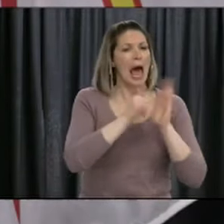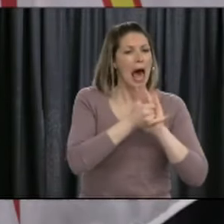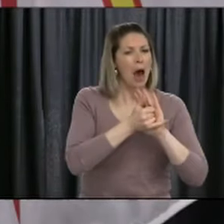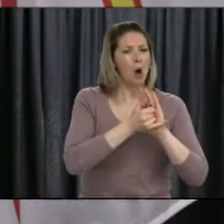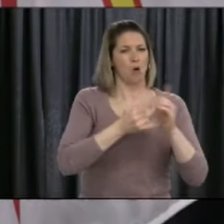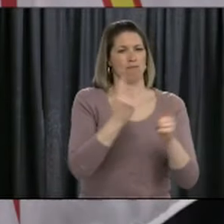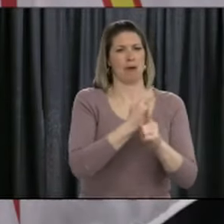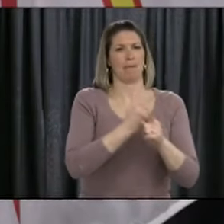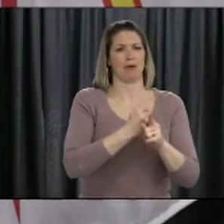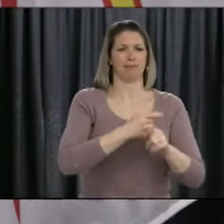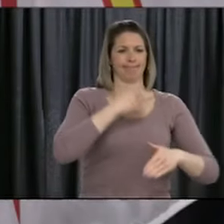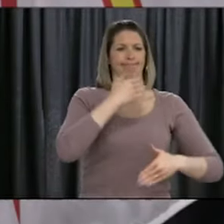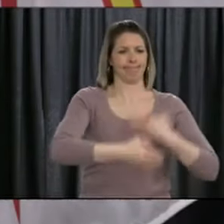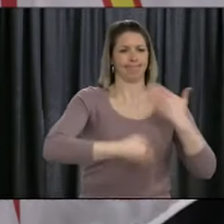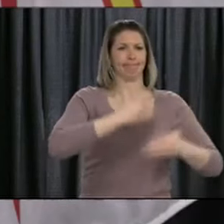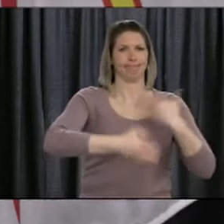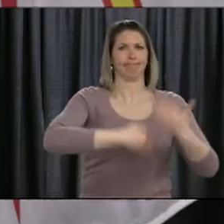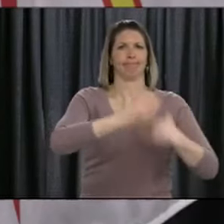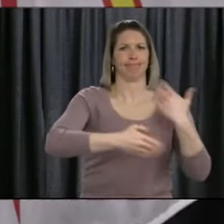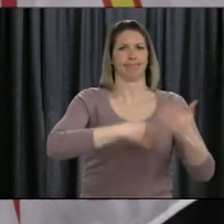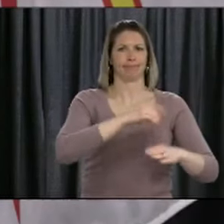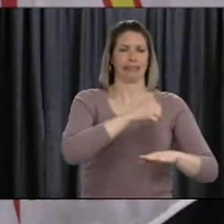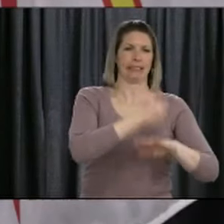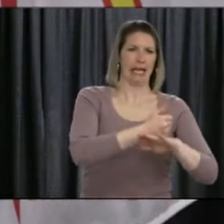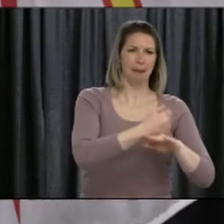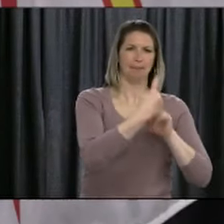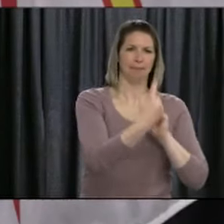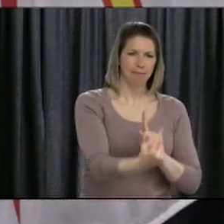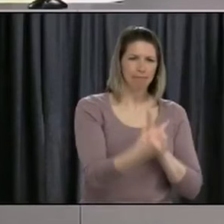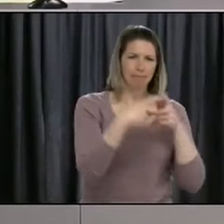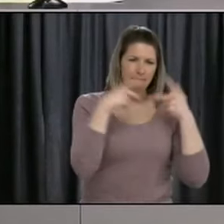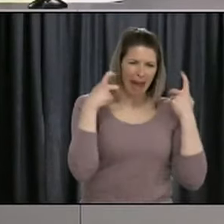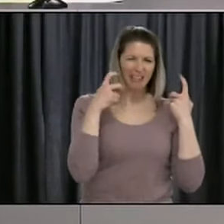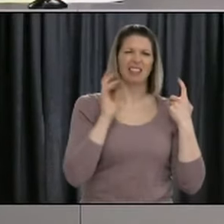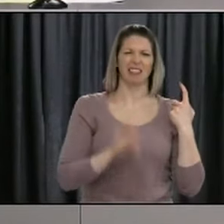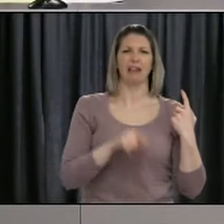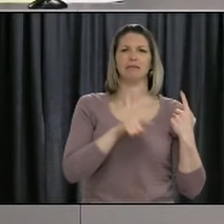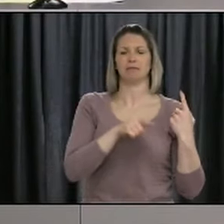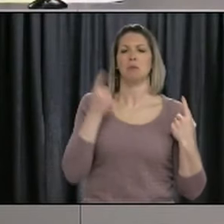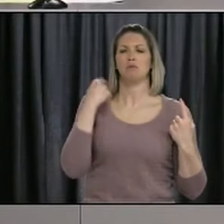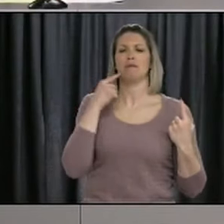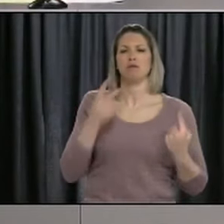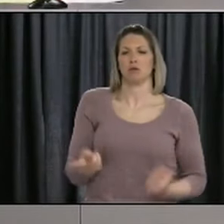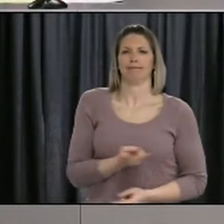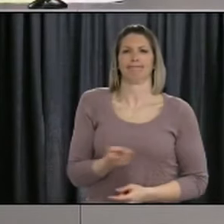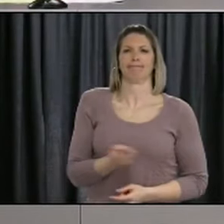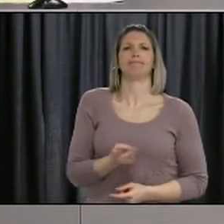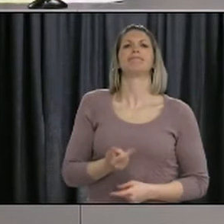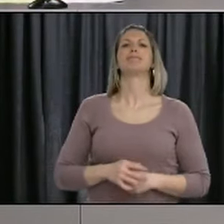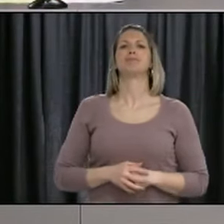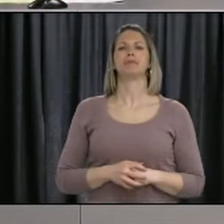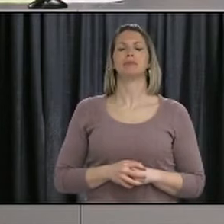Thank you. Our next questions are from Elizabeth Witt of All Newfoundland, Labrador. Please go ahead.